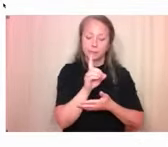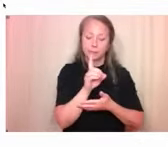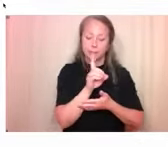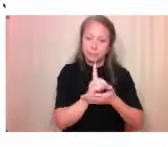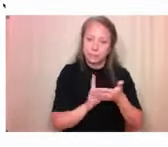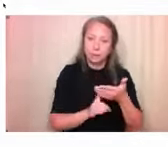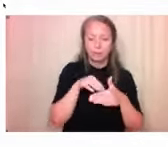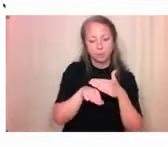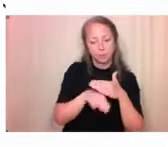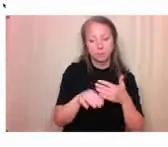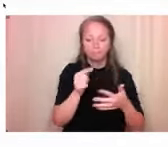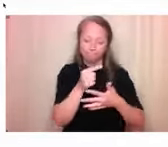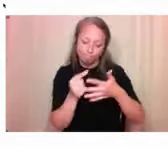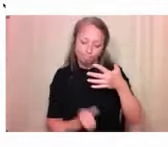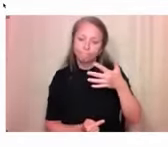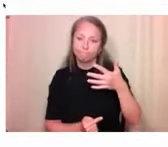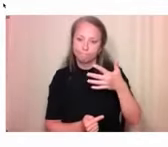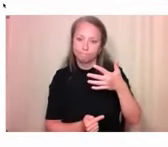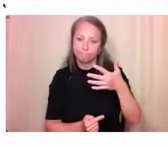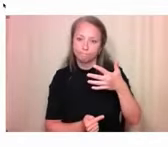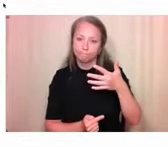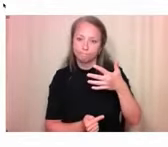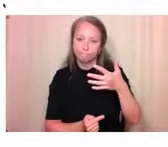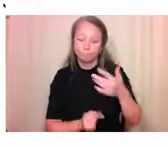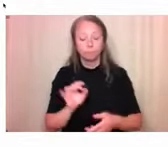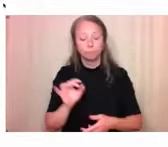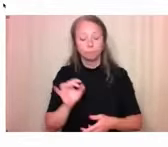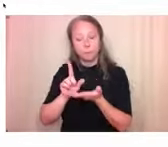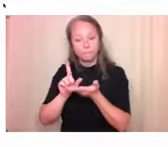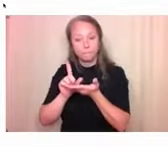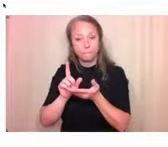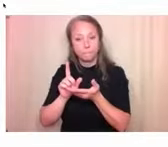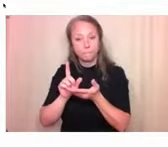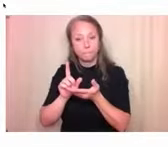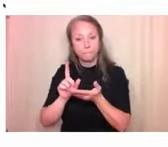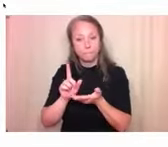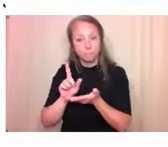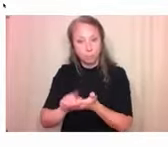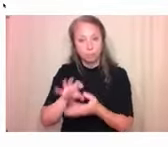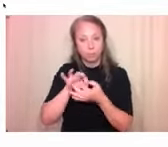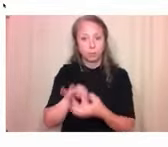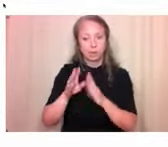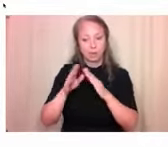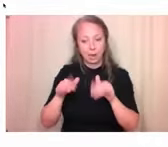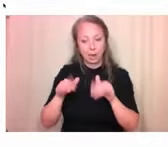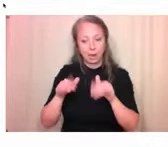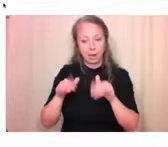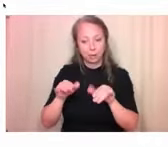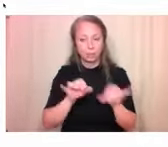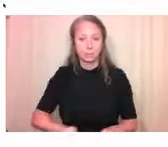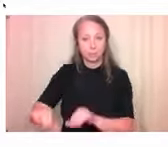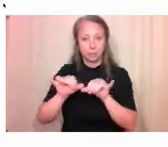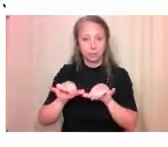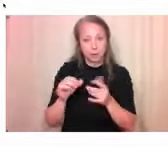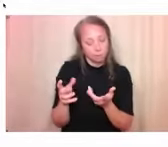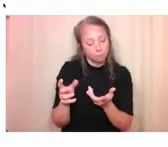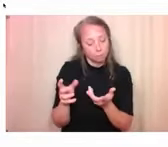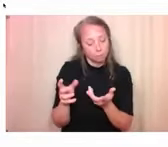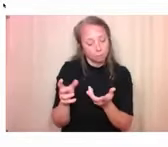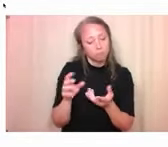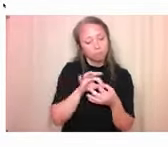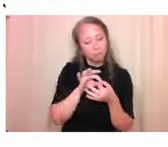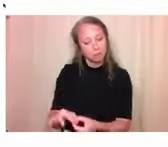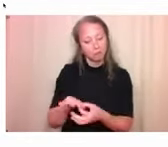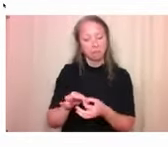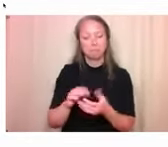as publishing on accessible housing standards and the need for disability perspectives and planning scholarships. We're really excited to have her. And